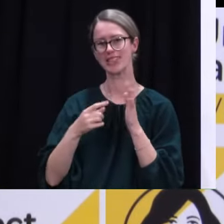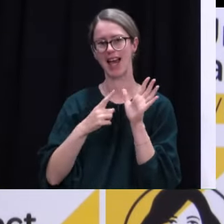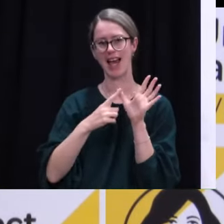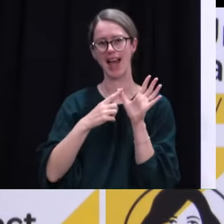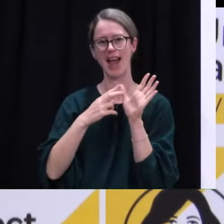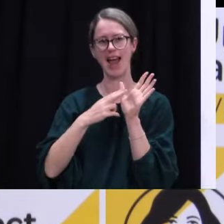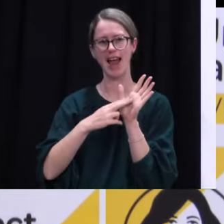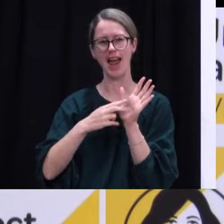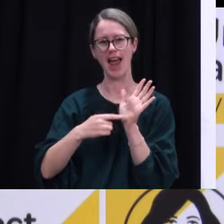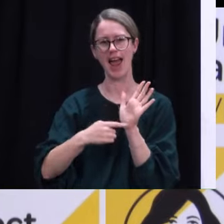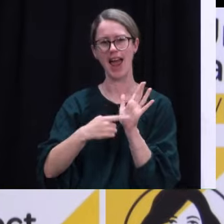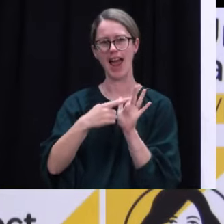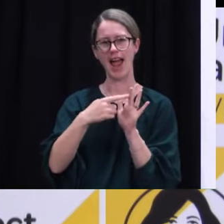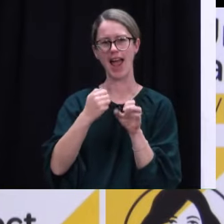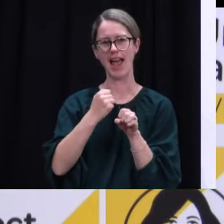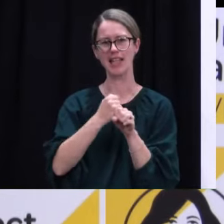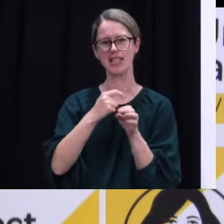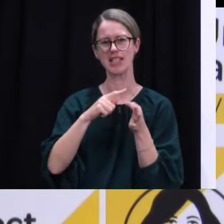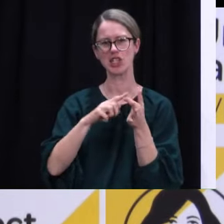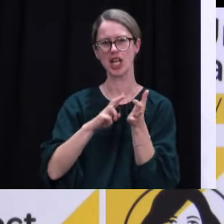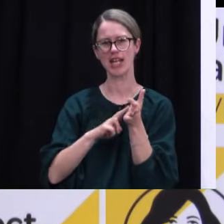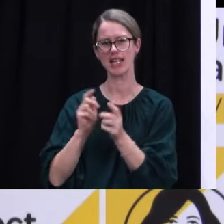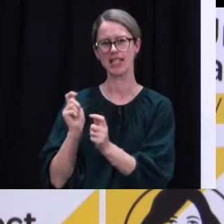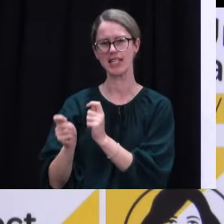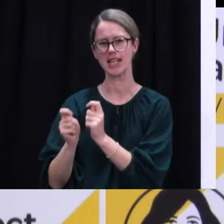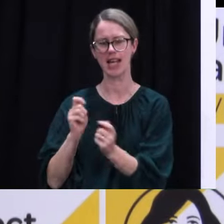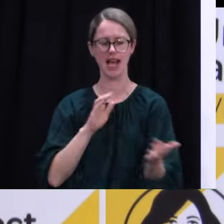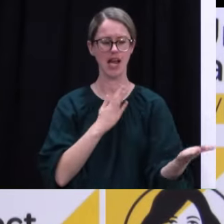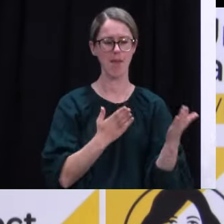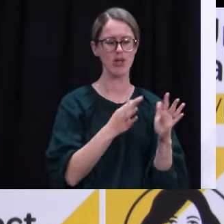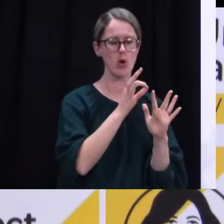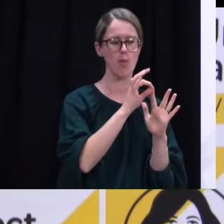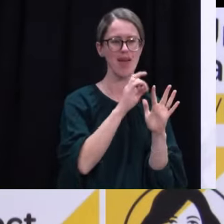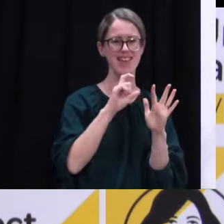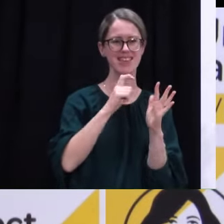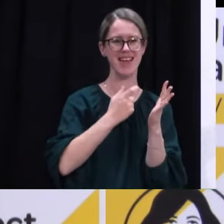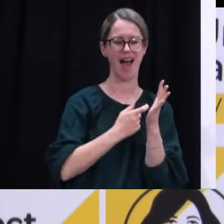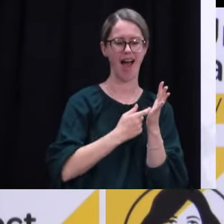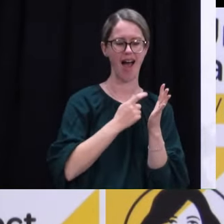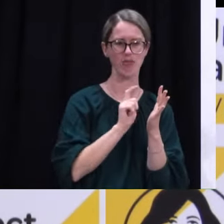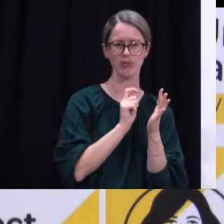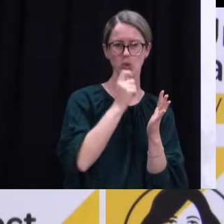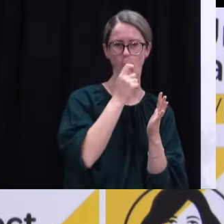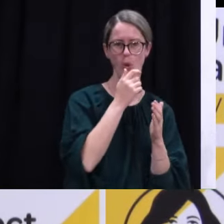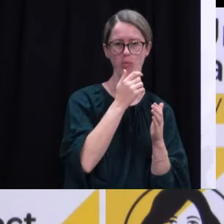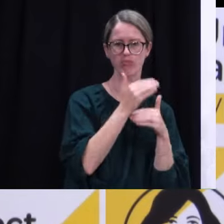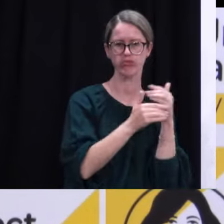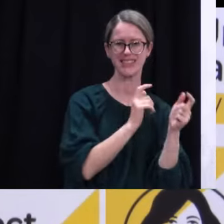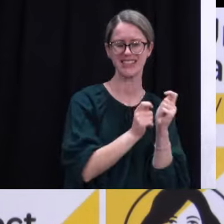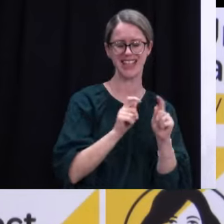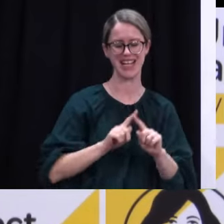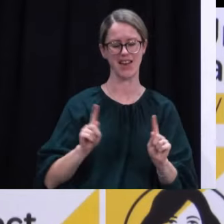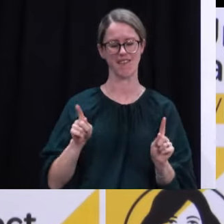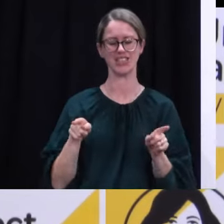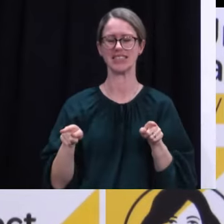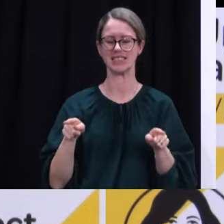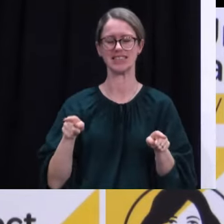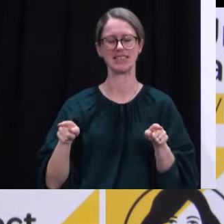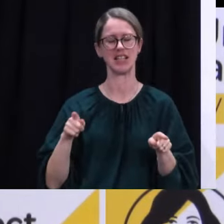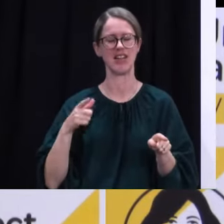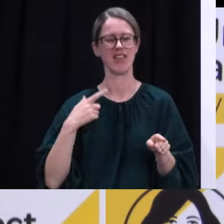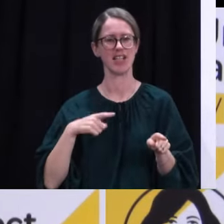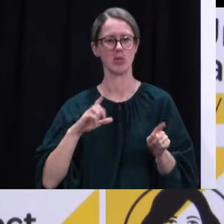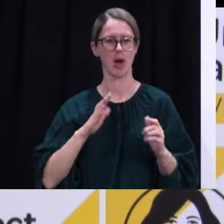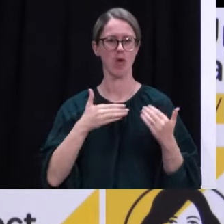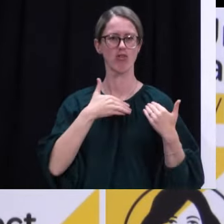testing, relative to, for instance, the PCR testing, there are some big differences there. So that's why we rely on our experts. For